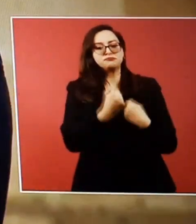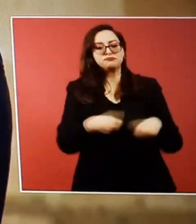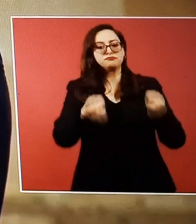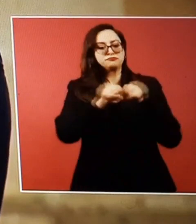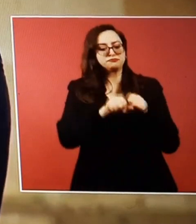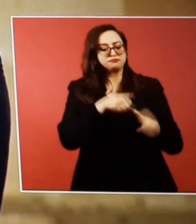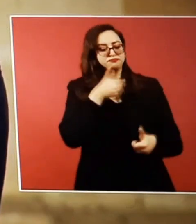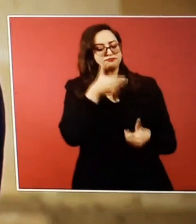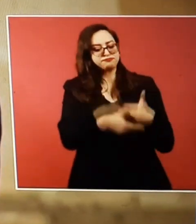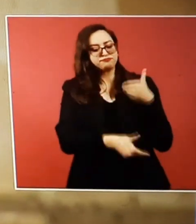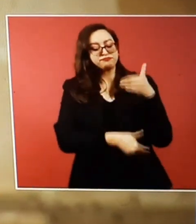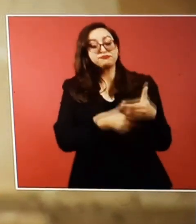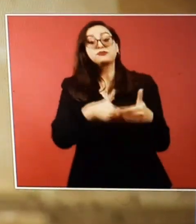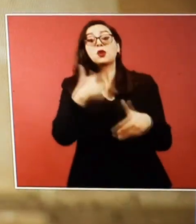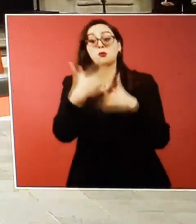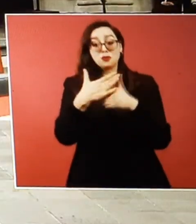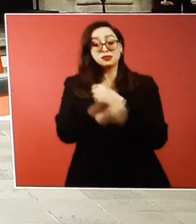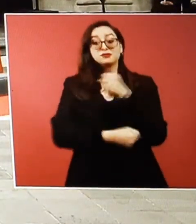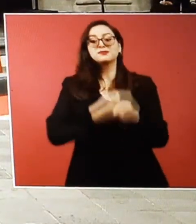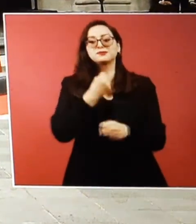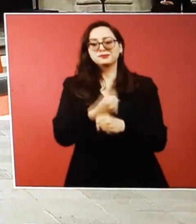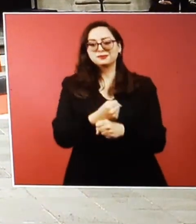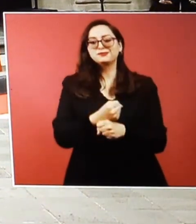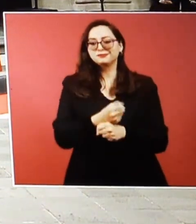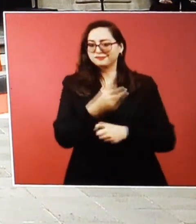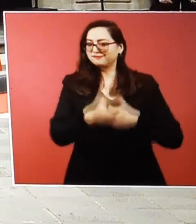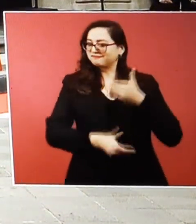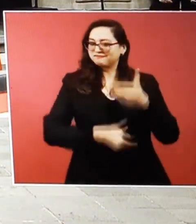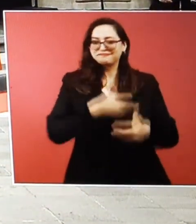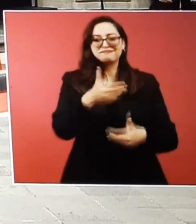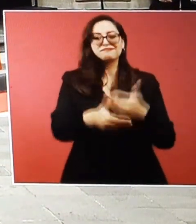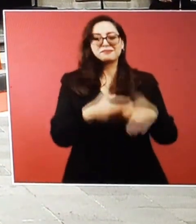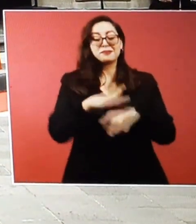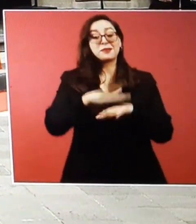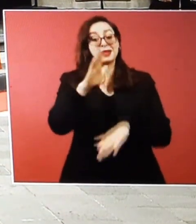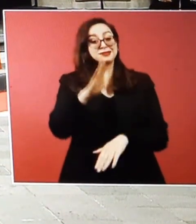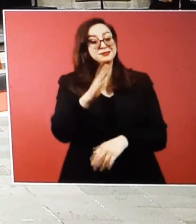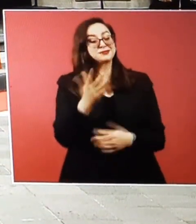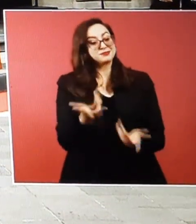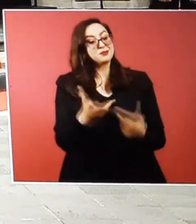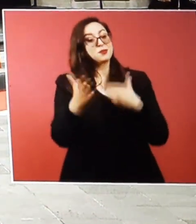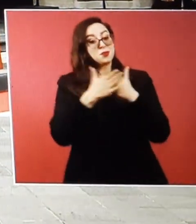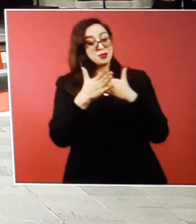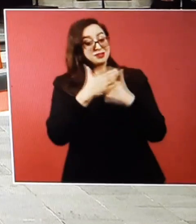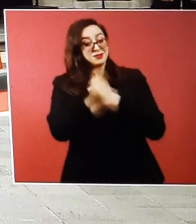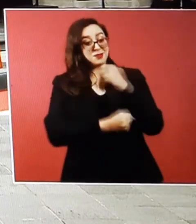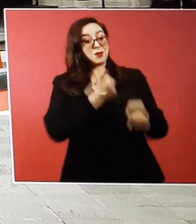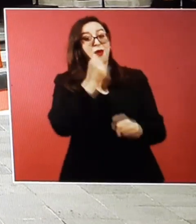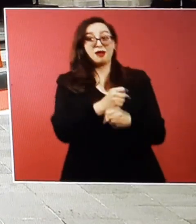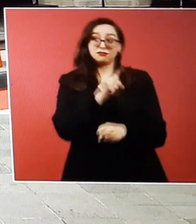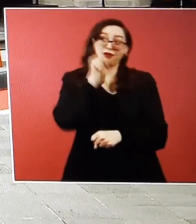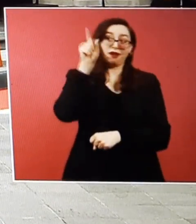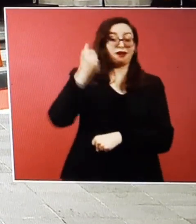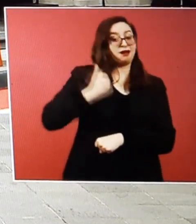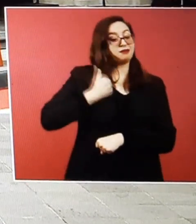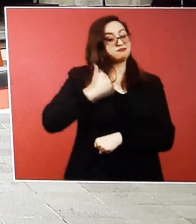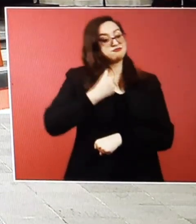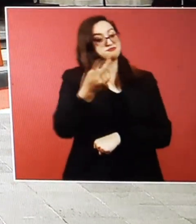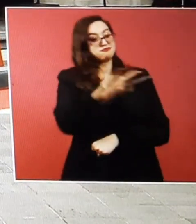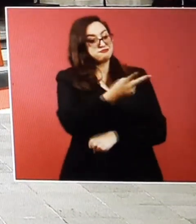I look forward to hosting you both in Canada for the next North American leaders summit.